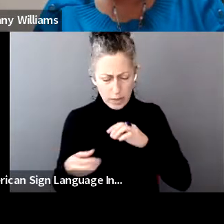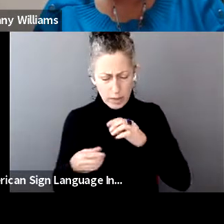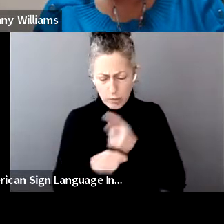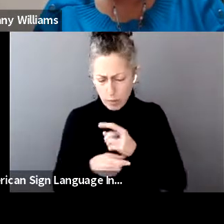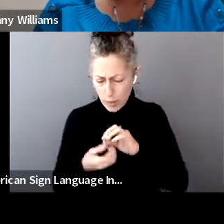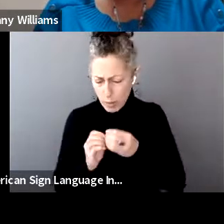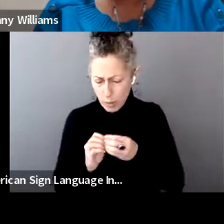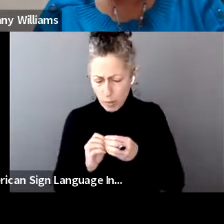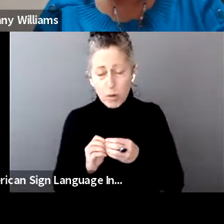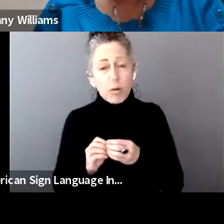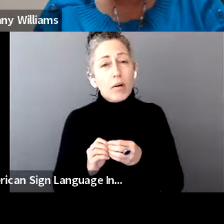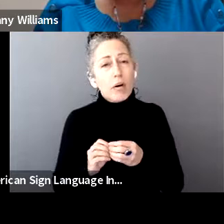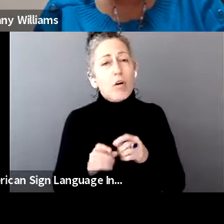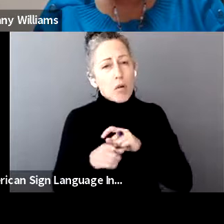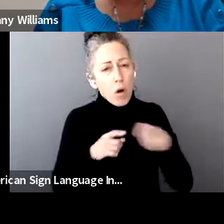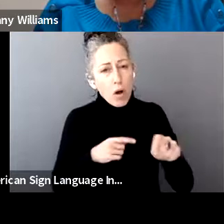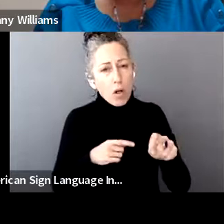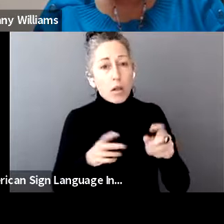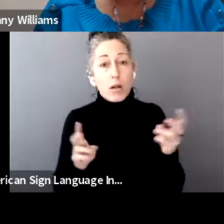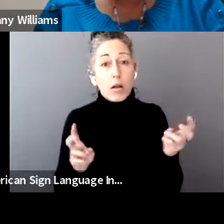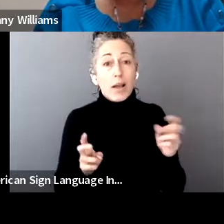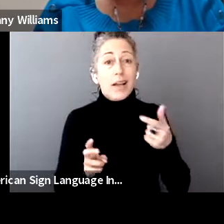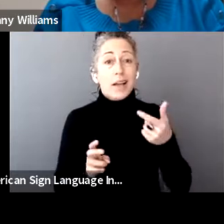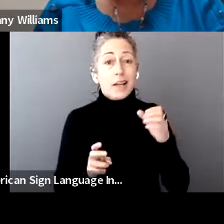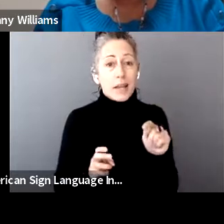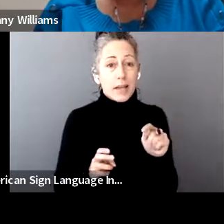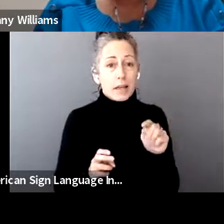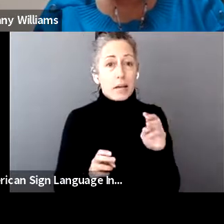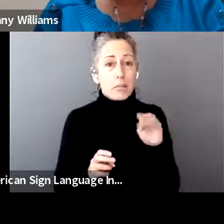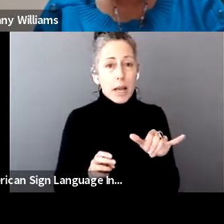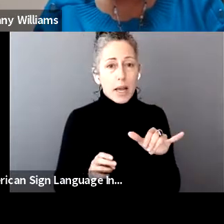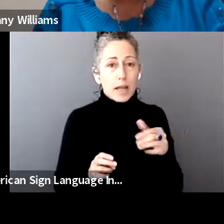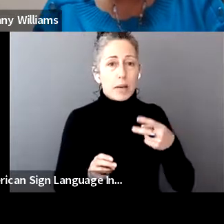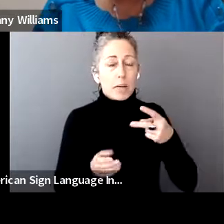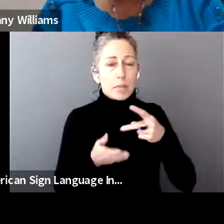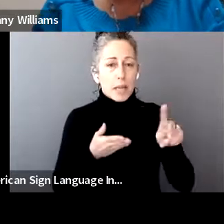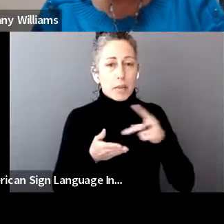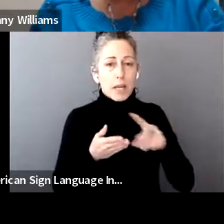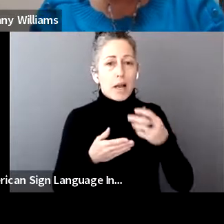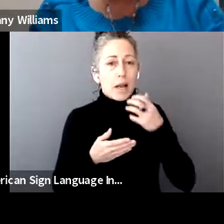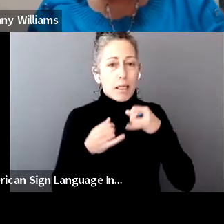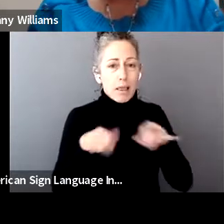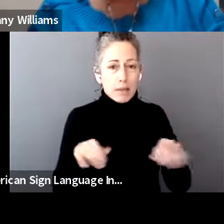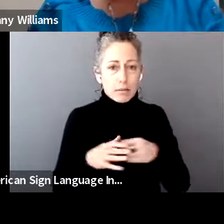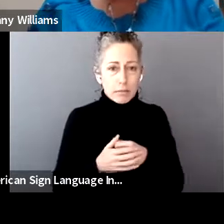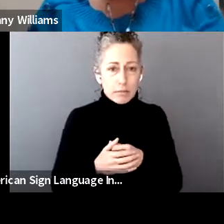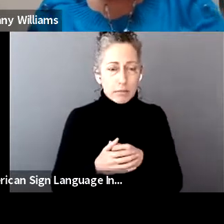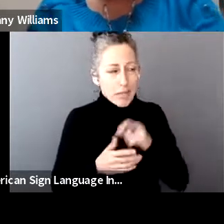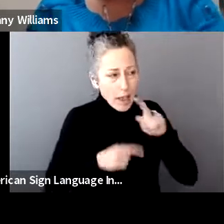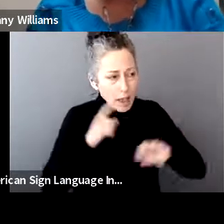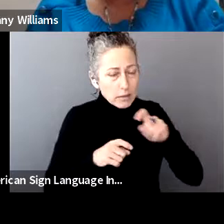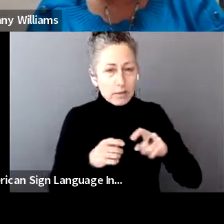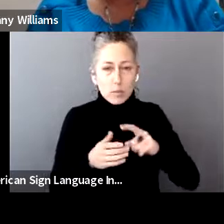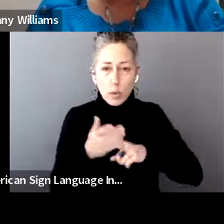to get my payment hotline and someone can, you know, help walk through, uh, what might possibly be going on and what to do.